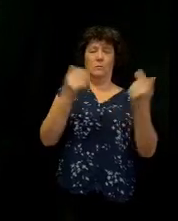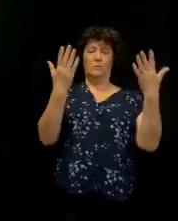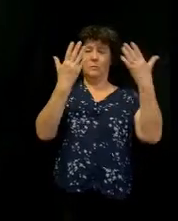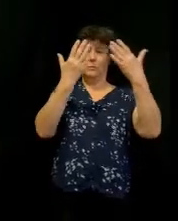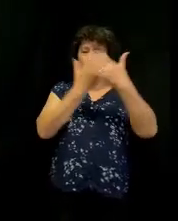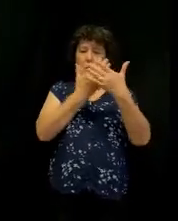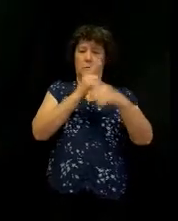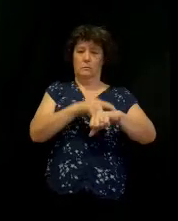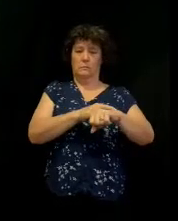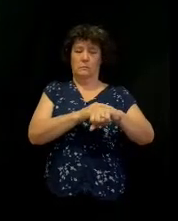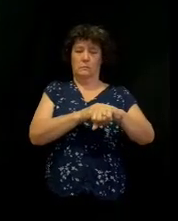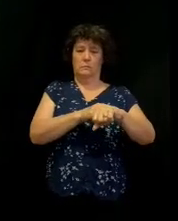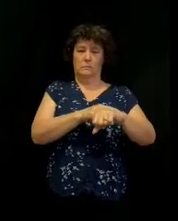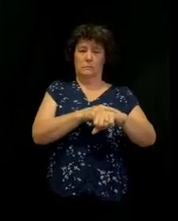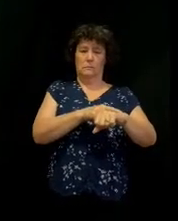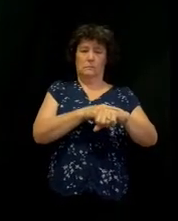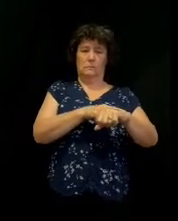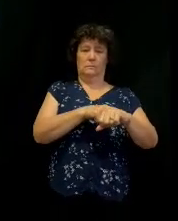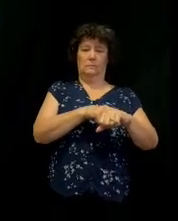Right?